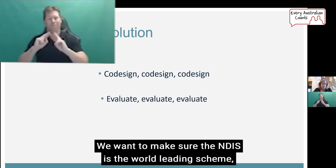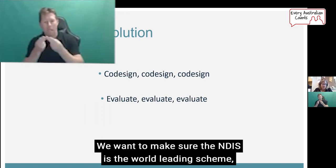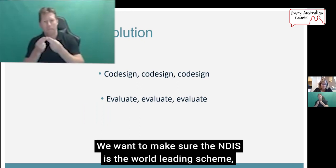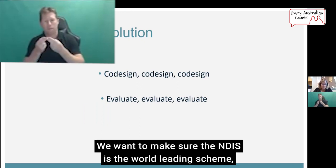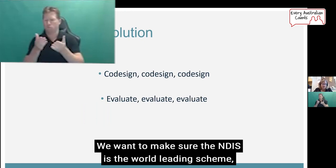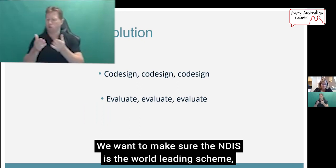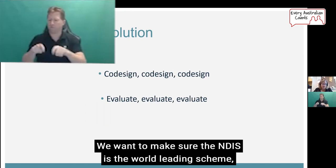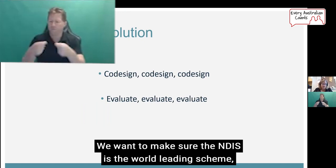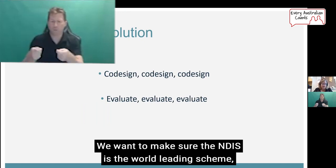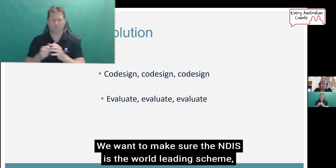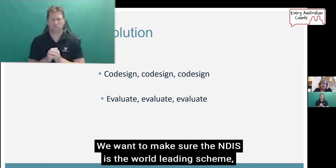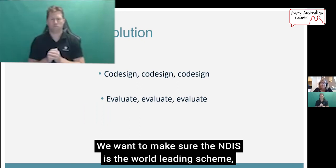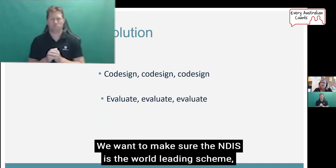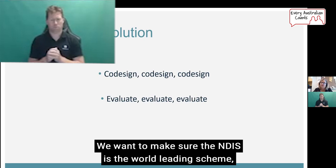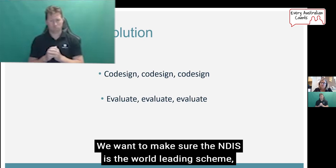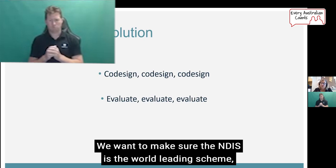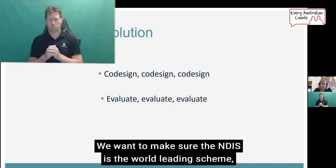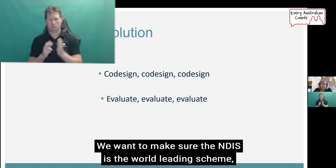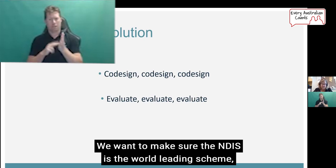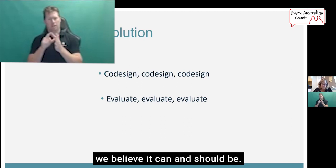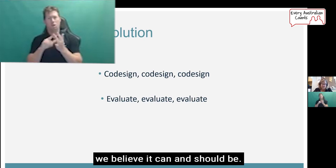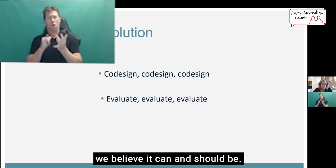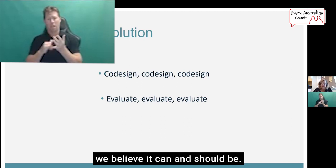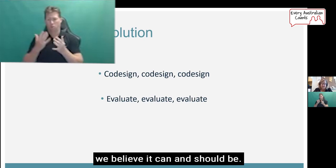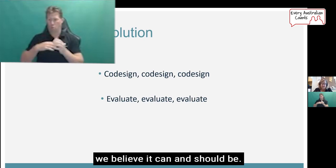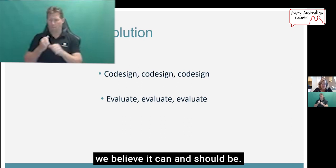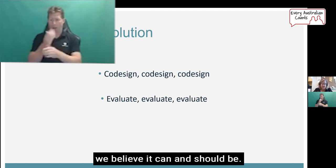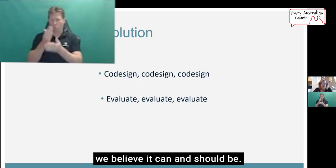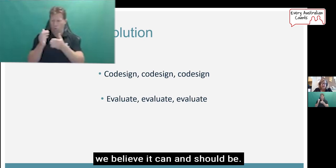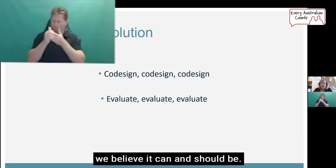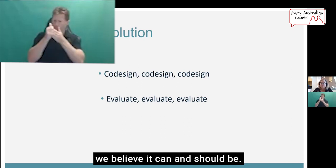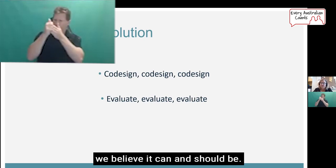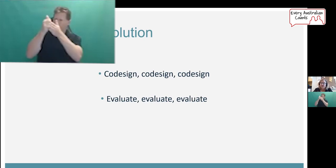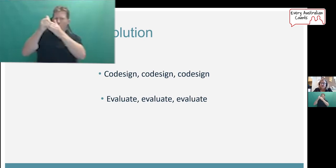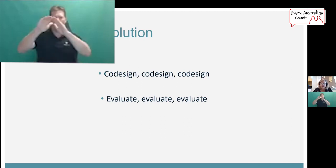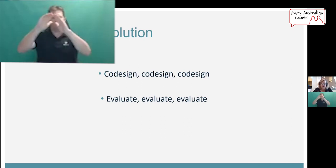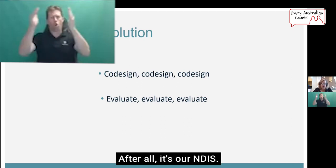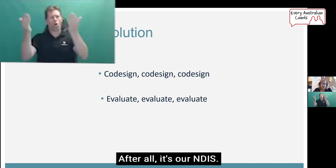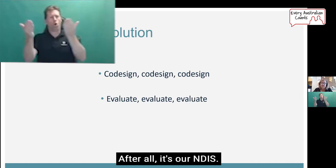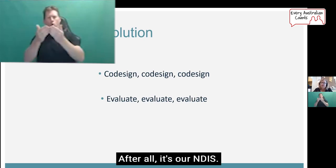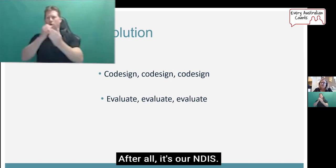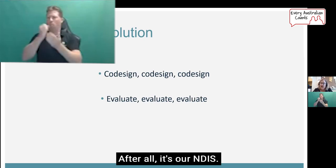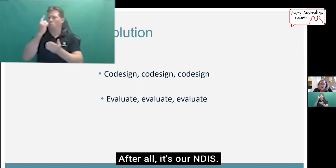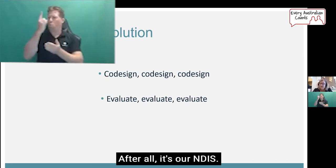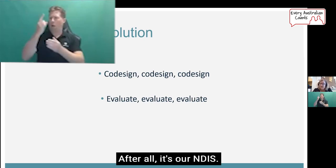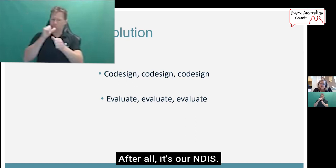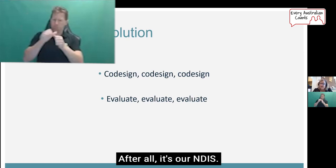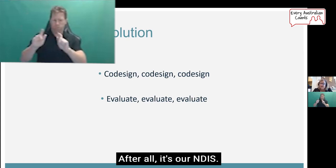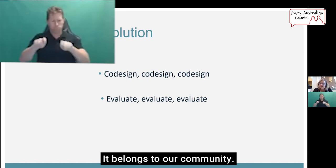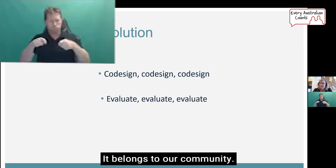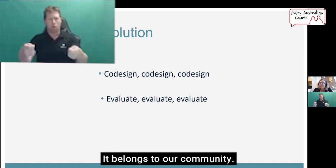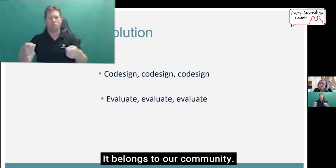We want to make sure the NDIS is the world leading scheme we believe we can and should be. After all, it's our